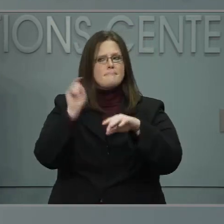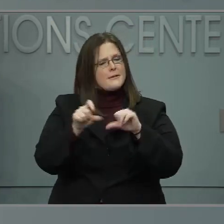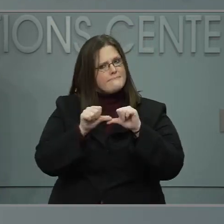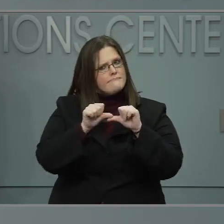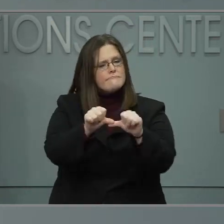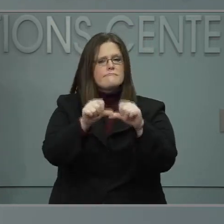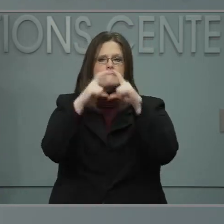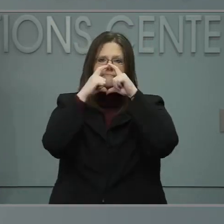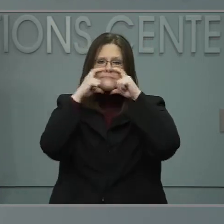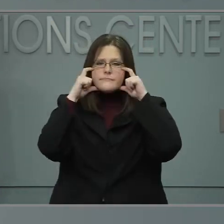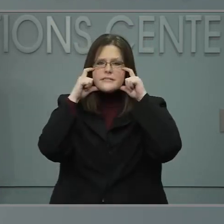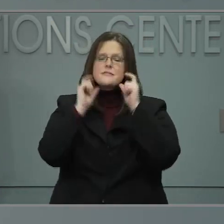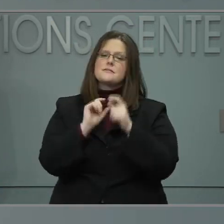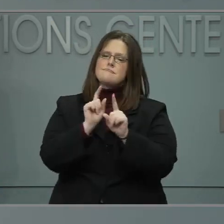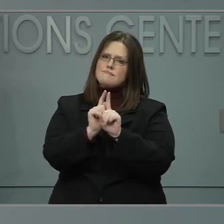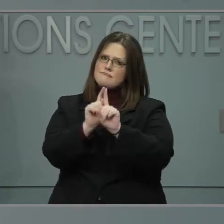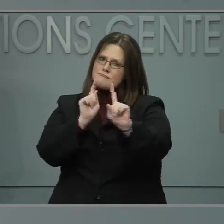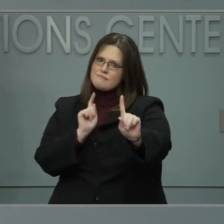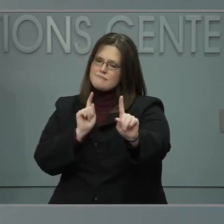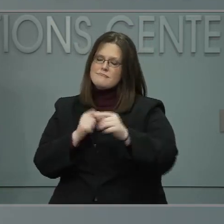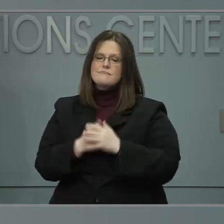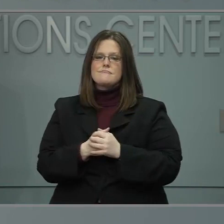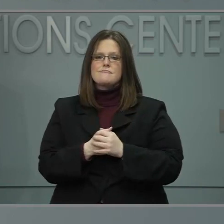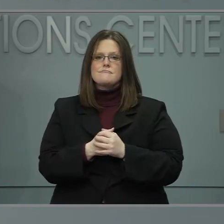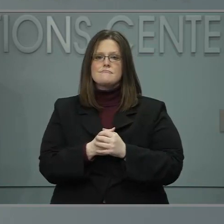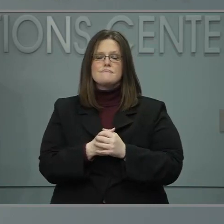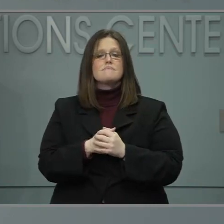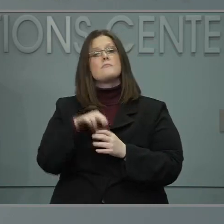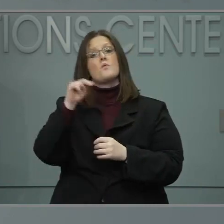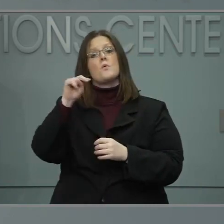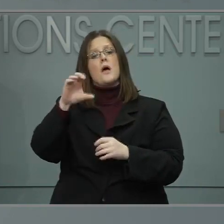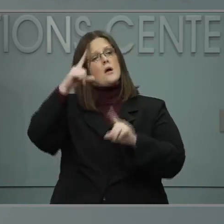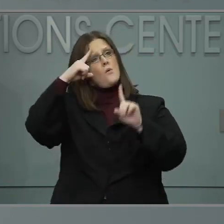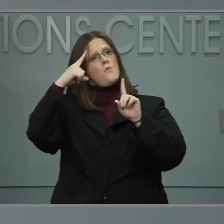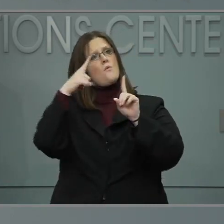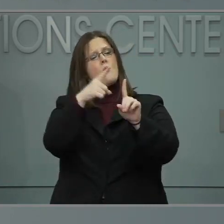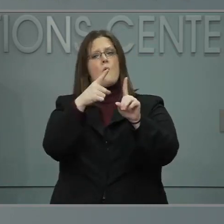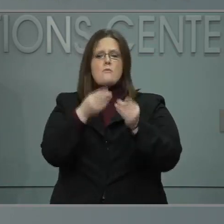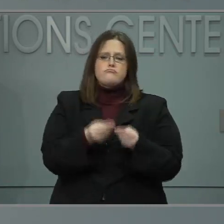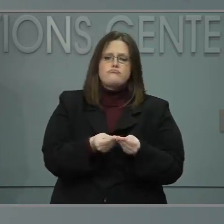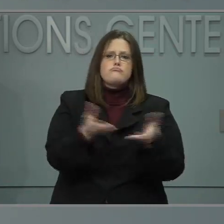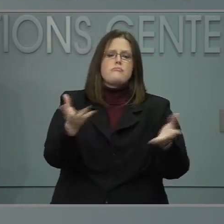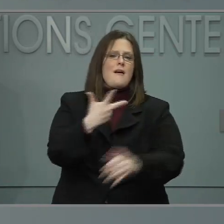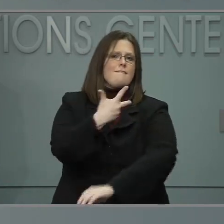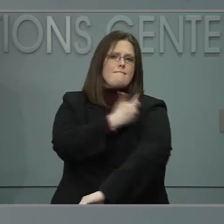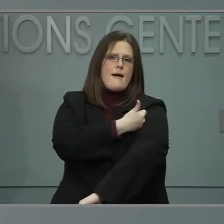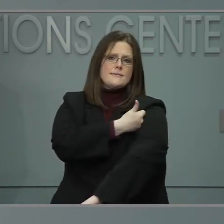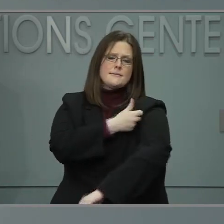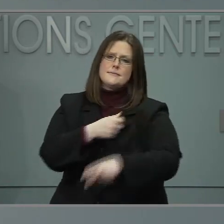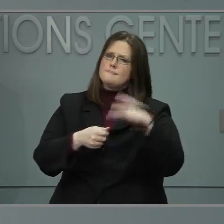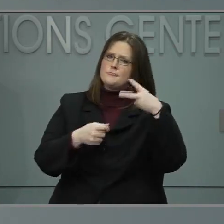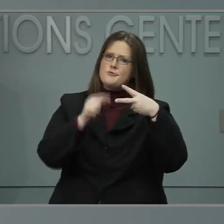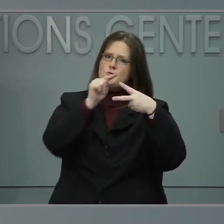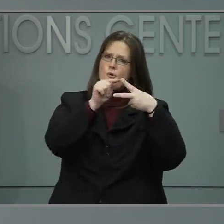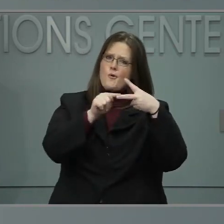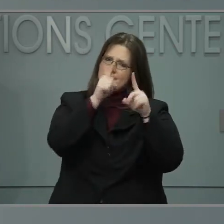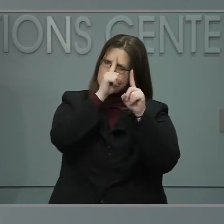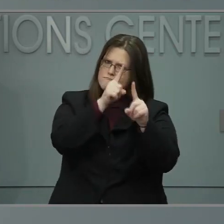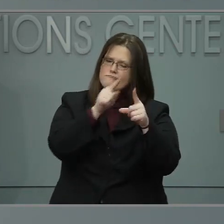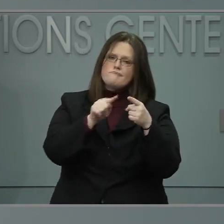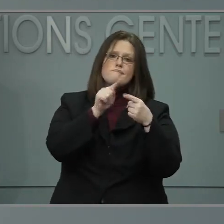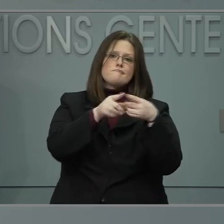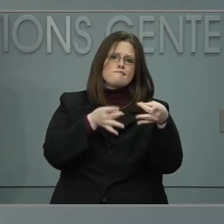equitably remains our top priority in North Carolina. We continue running an efficient vaccine distribution